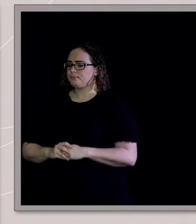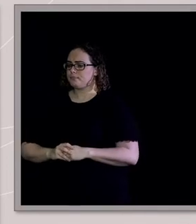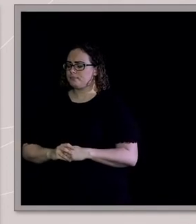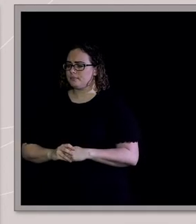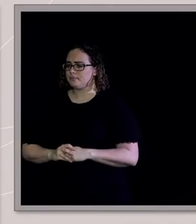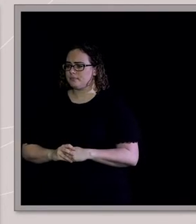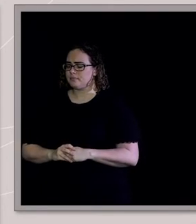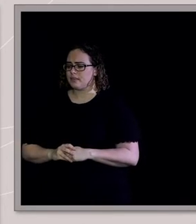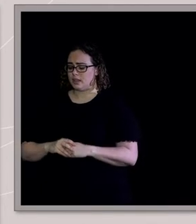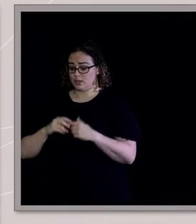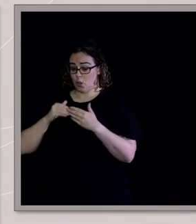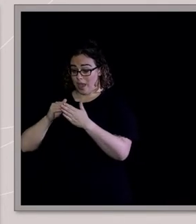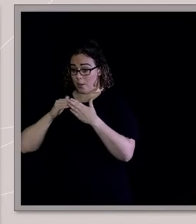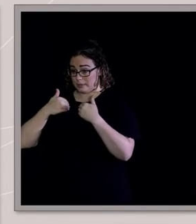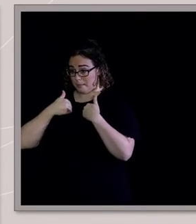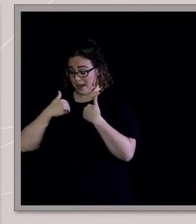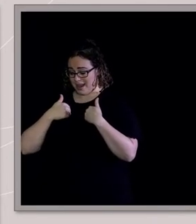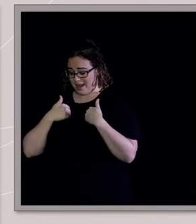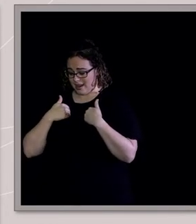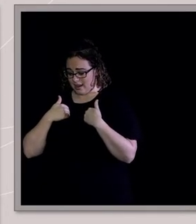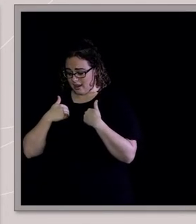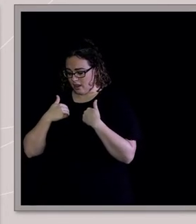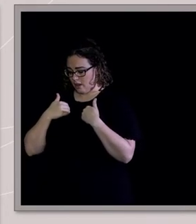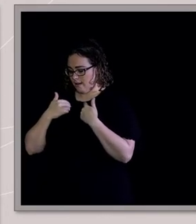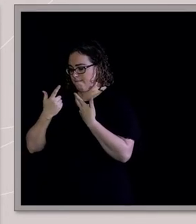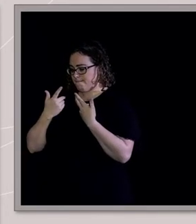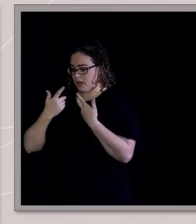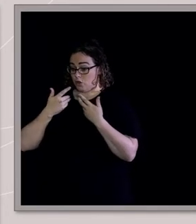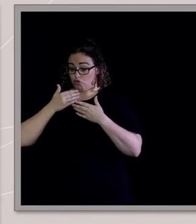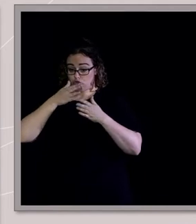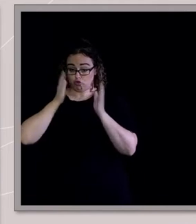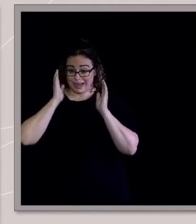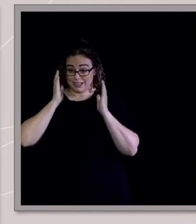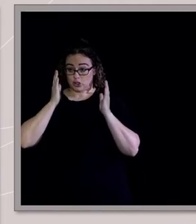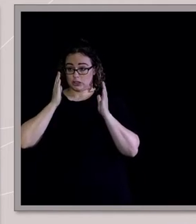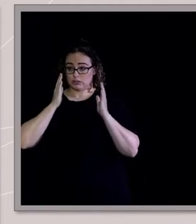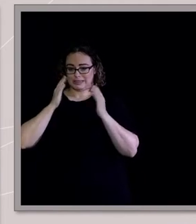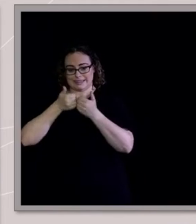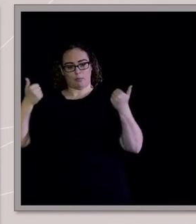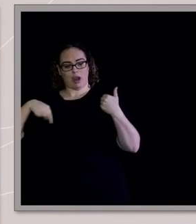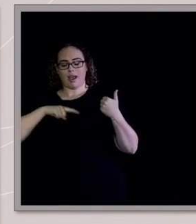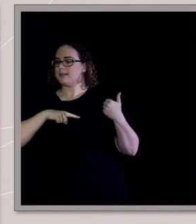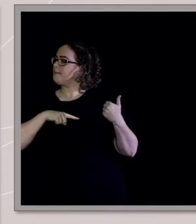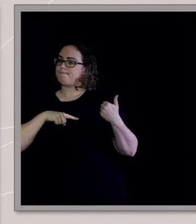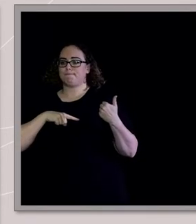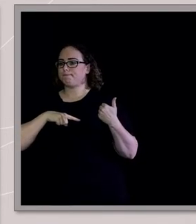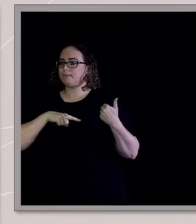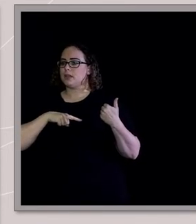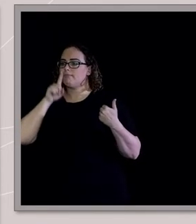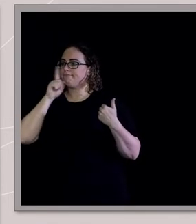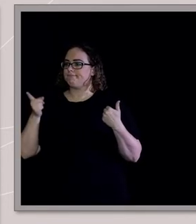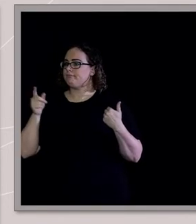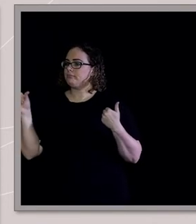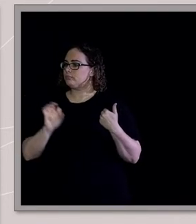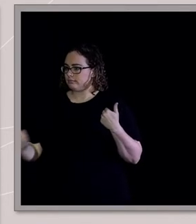truthful set of beliefs and not to be divided by religion. And then I guess the other benefit I could never